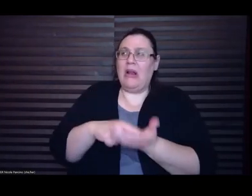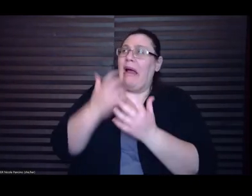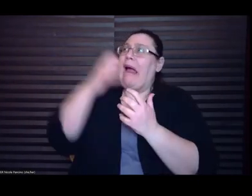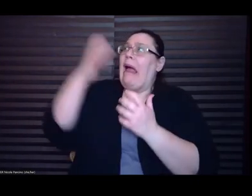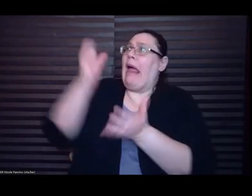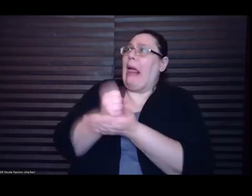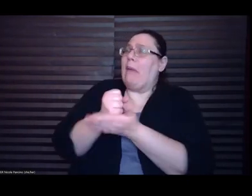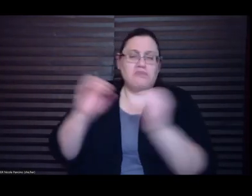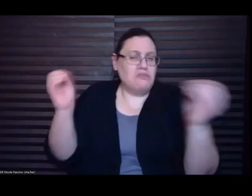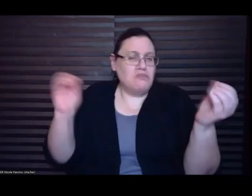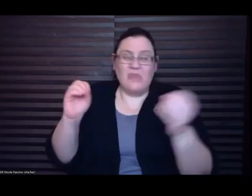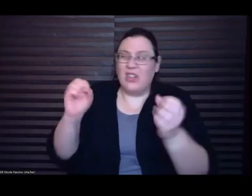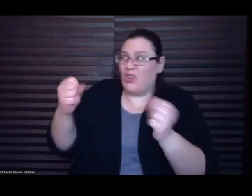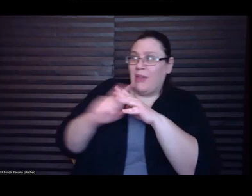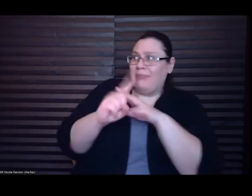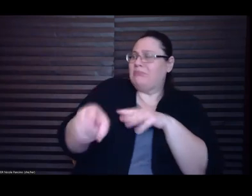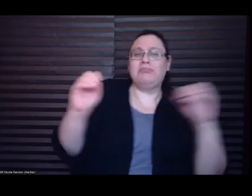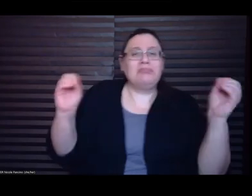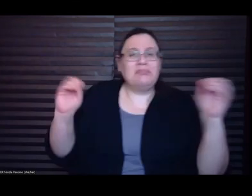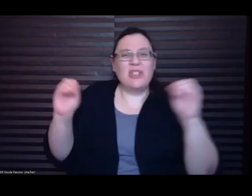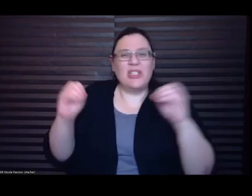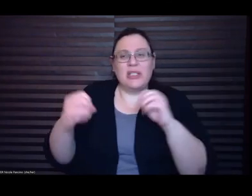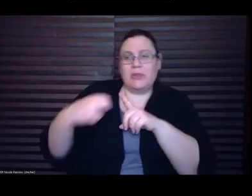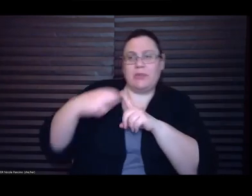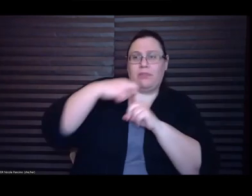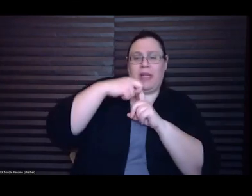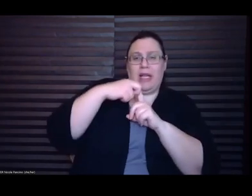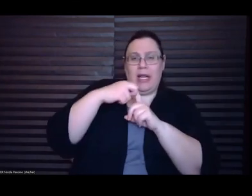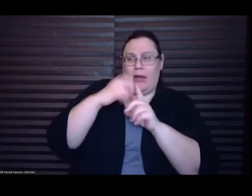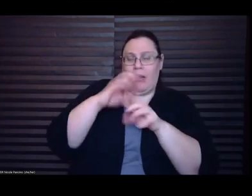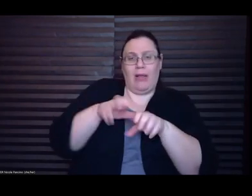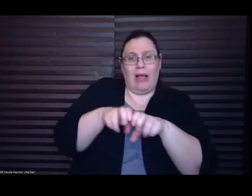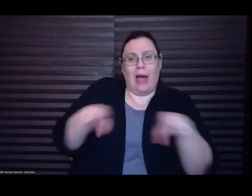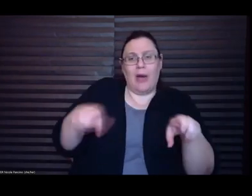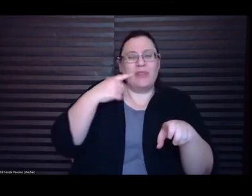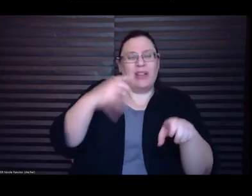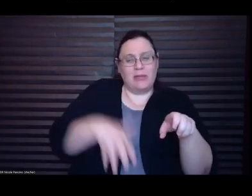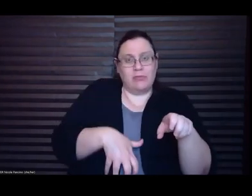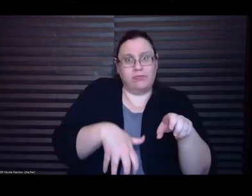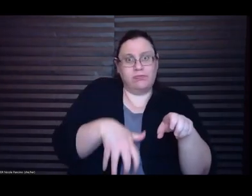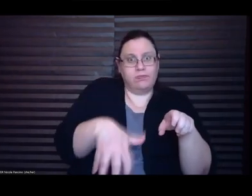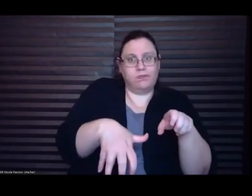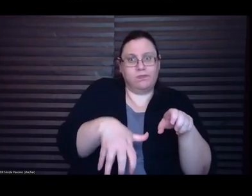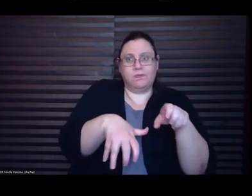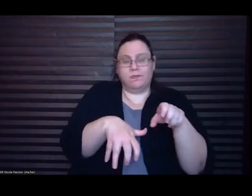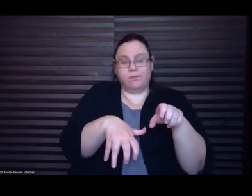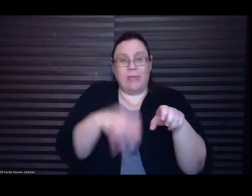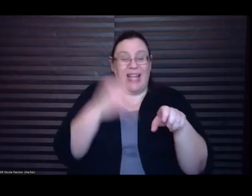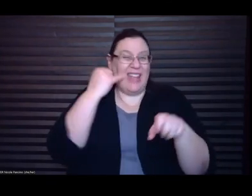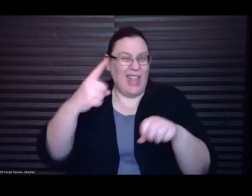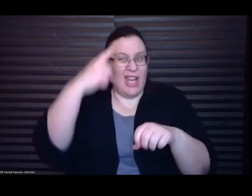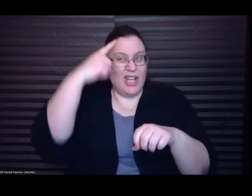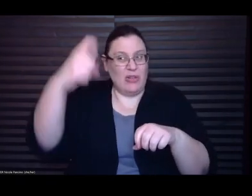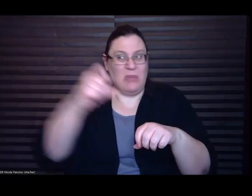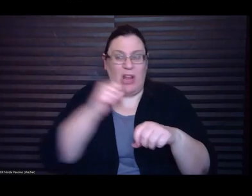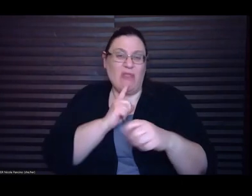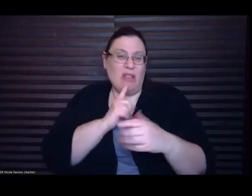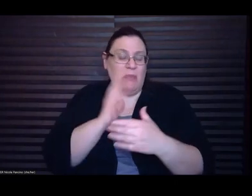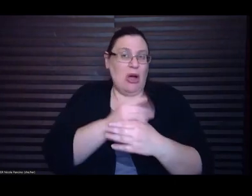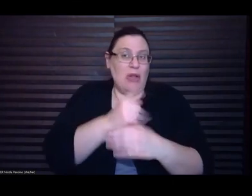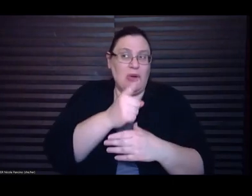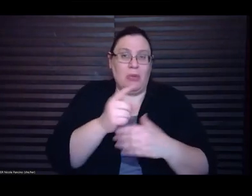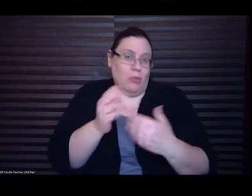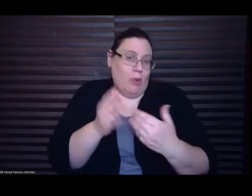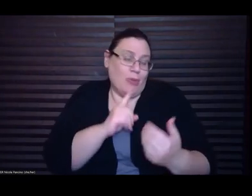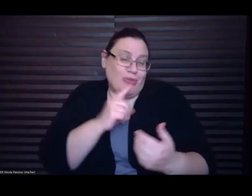belly. If the dream hadn't been so unsettling, it might have been almost comical, Crystal thought now, Monday morning, as she